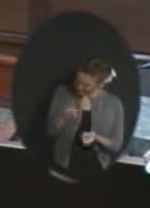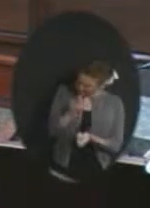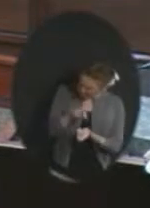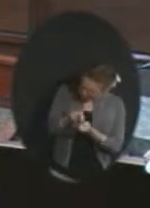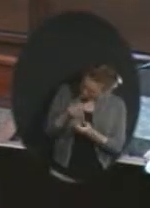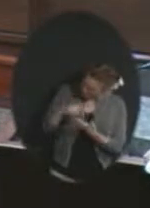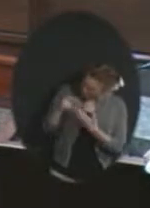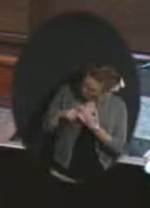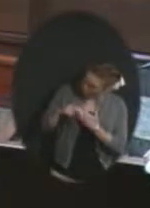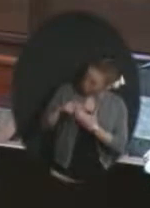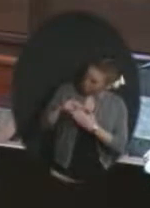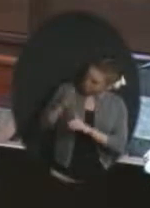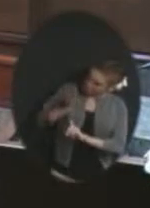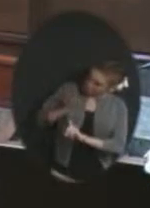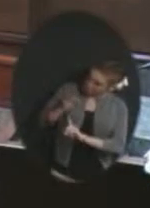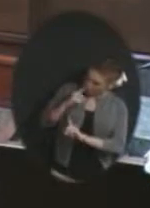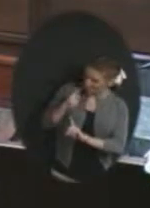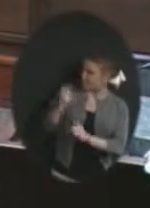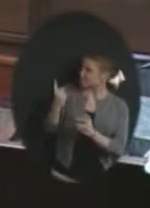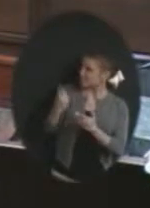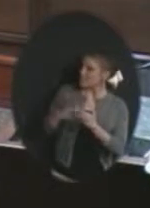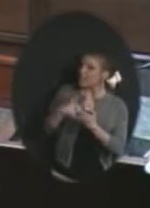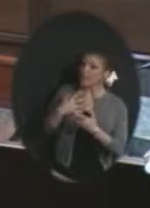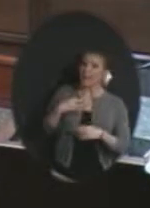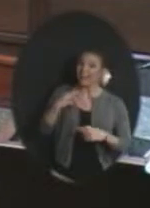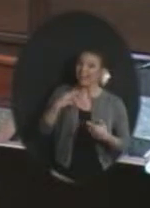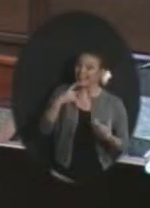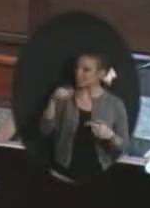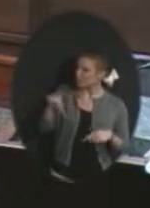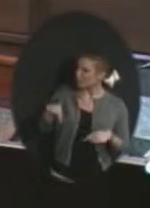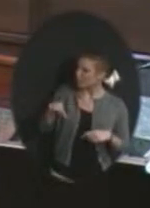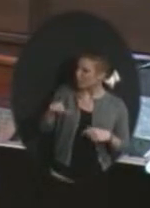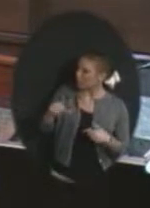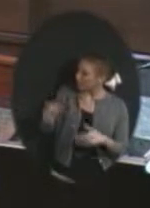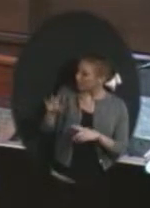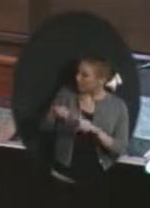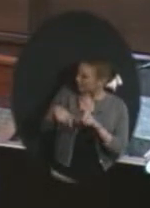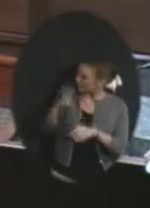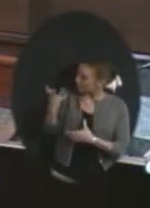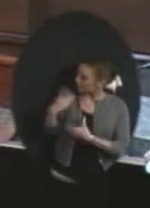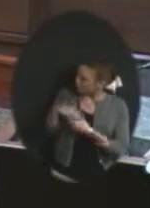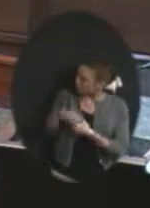have so many students involved that we have to turn them away that they're not able to enroll in it?